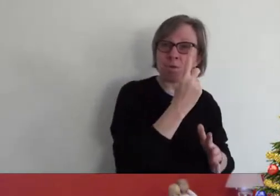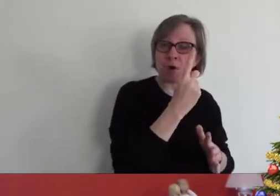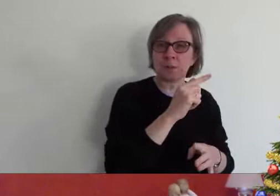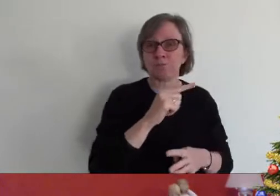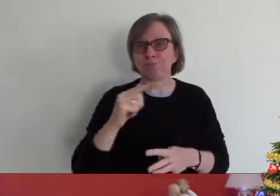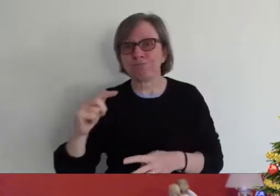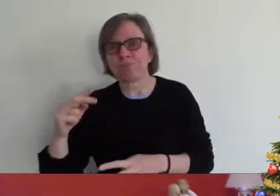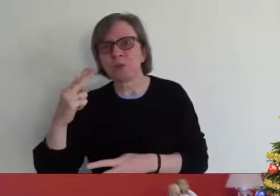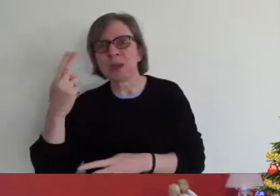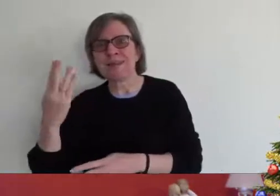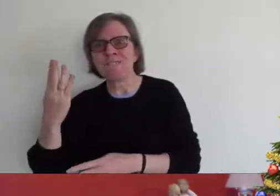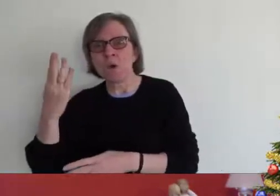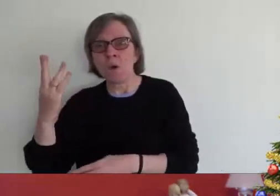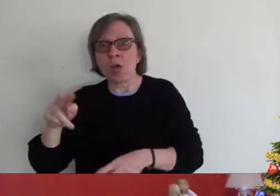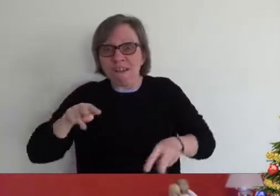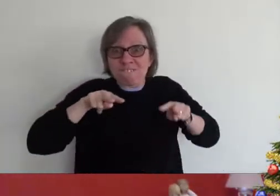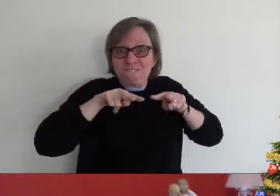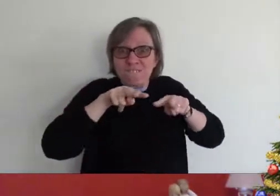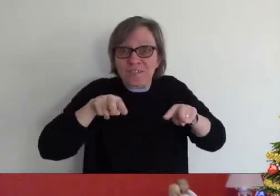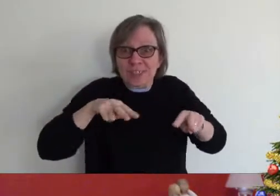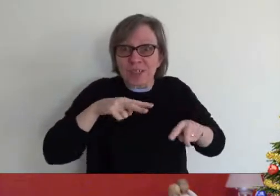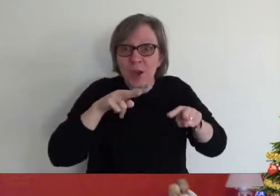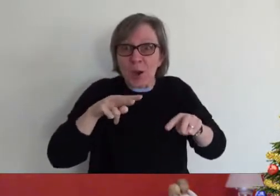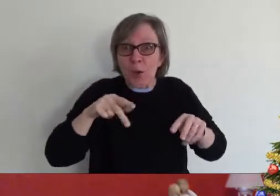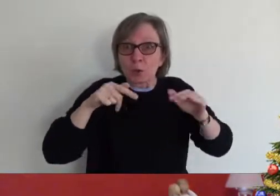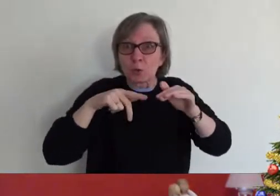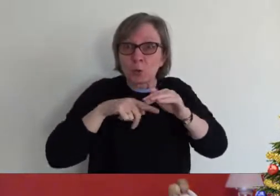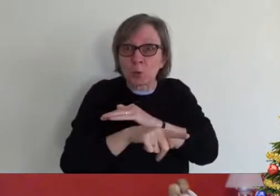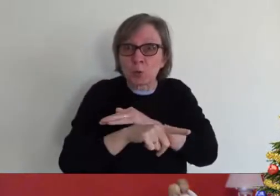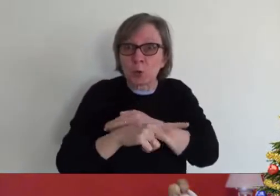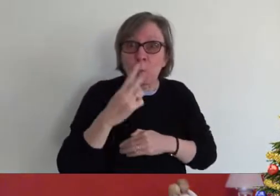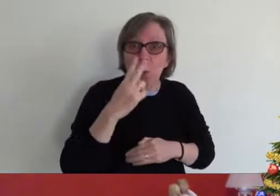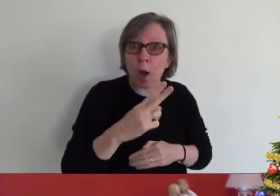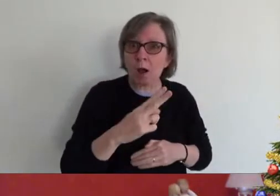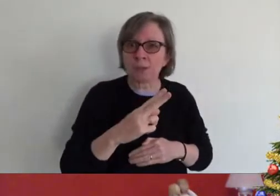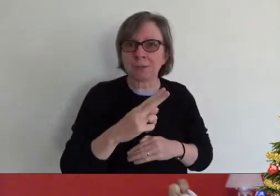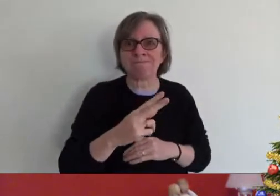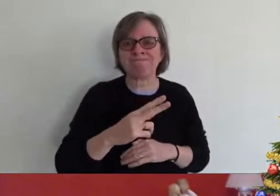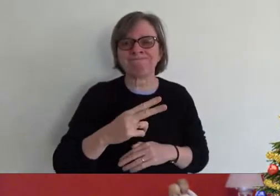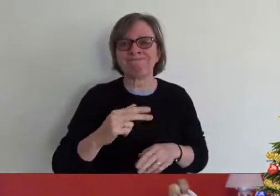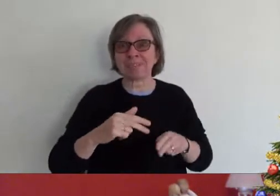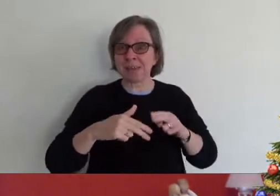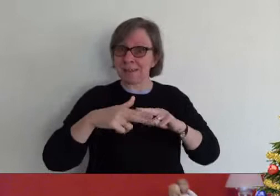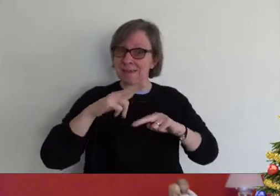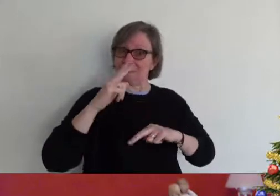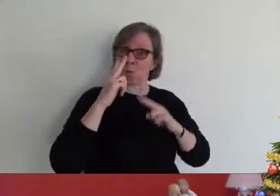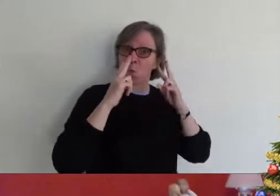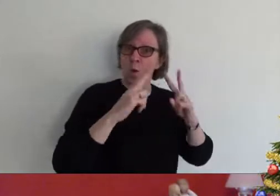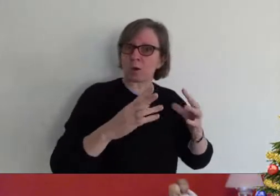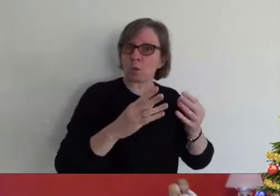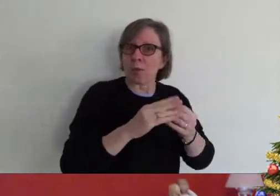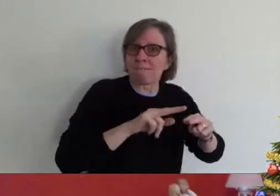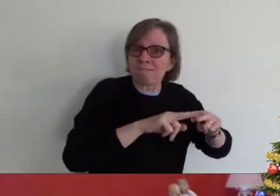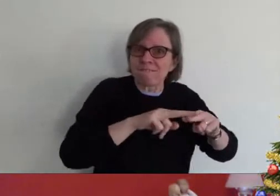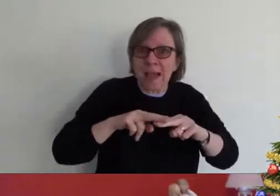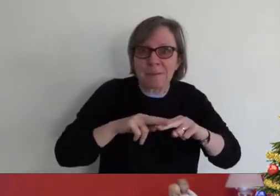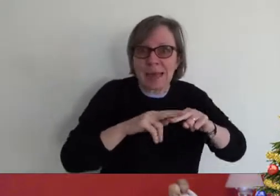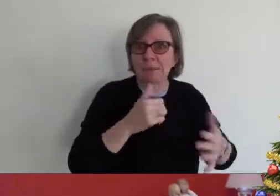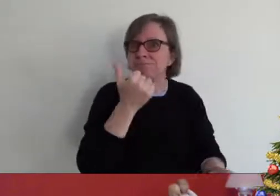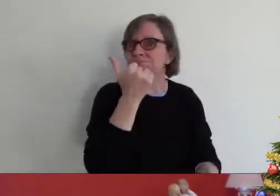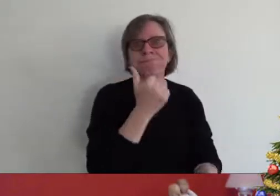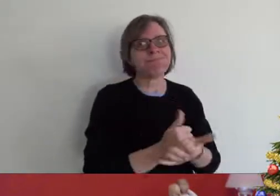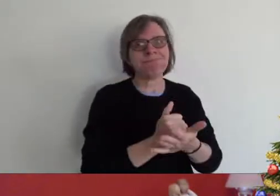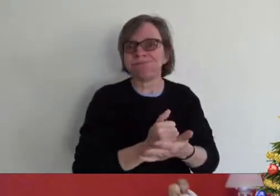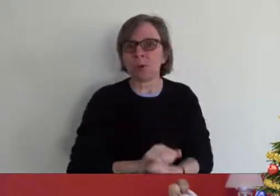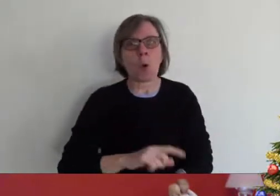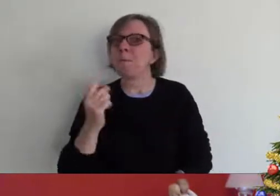for you to watch it would be great if you can watch it with your families but if you if you want